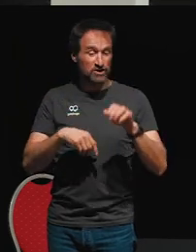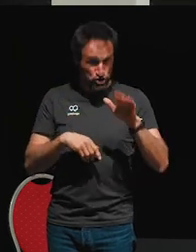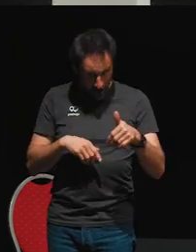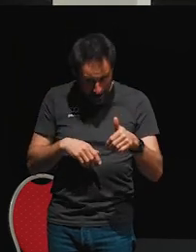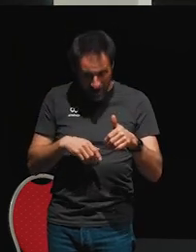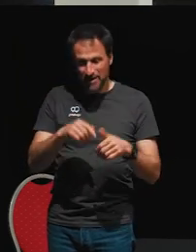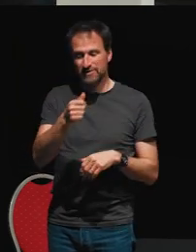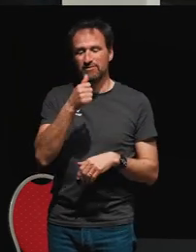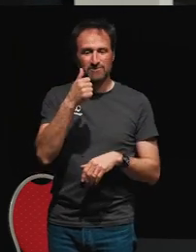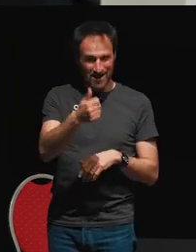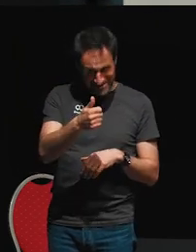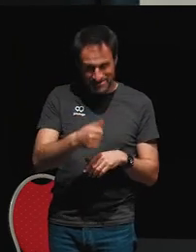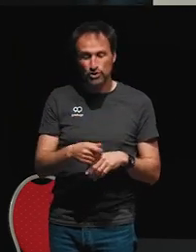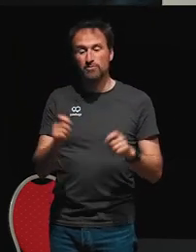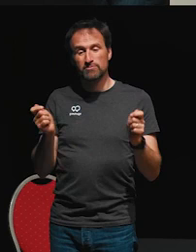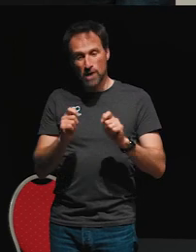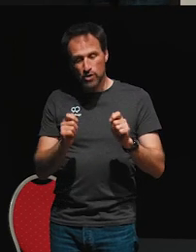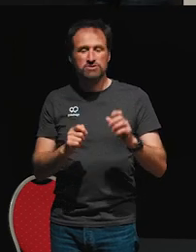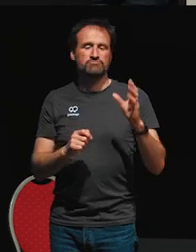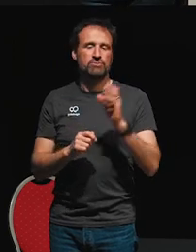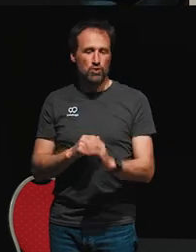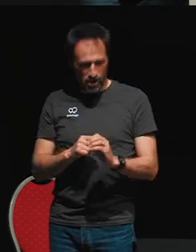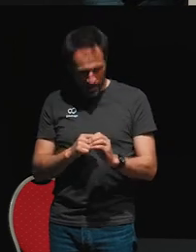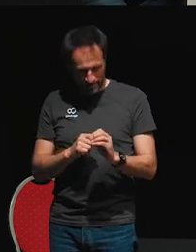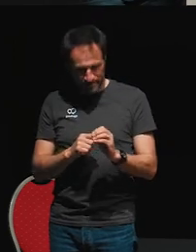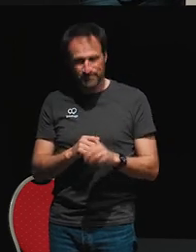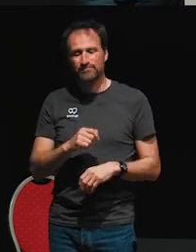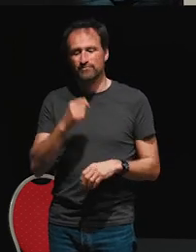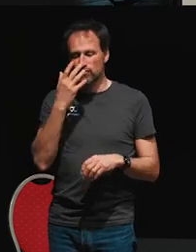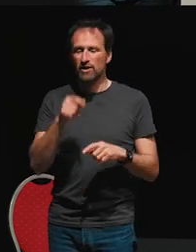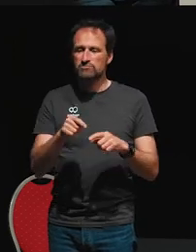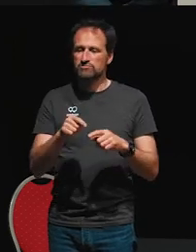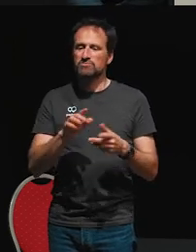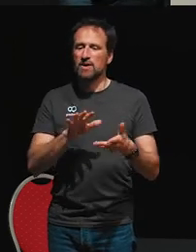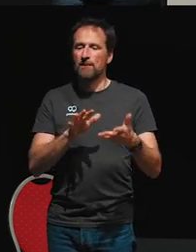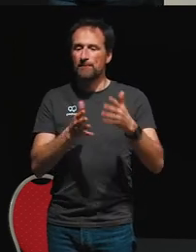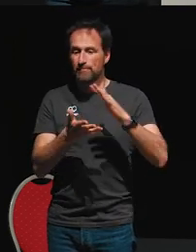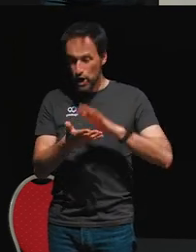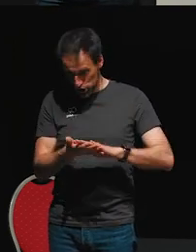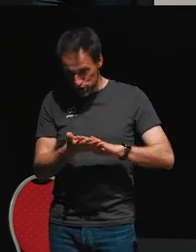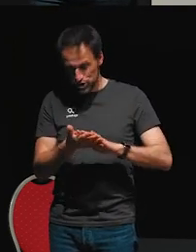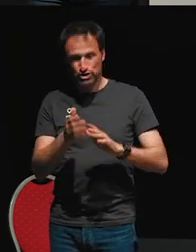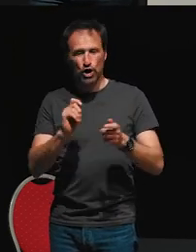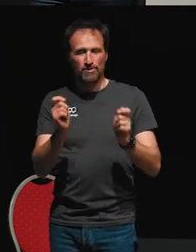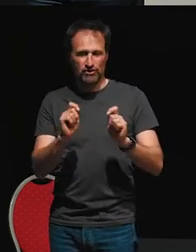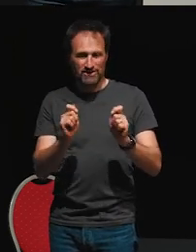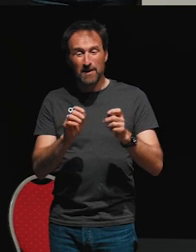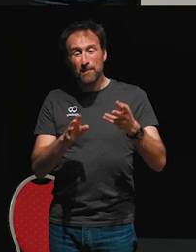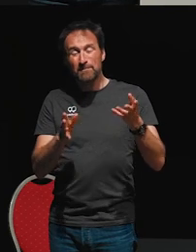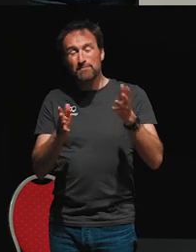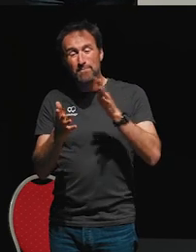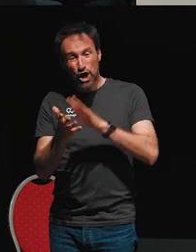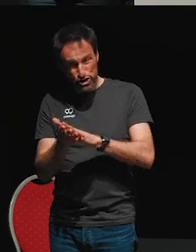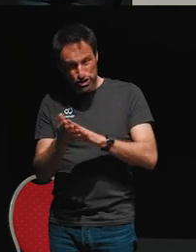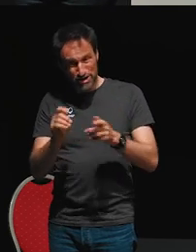and then I'm going to combine them using the merge operator. This is a really central and helpful operator in all